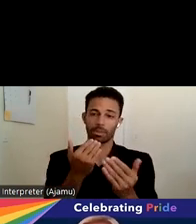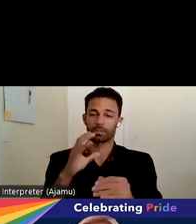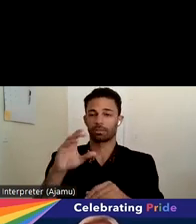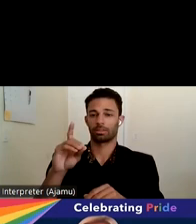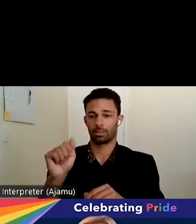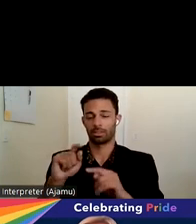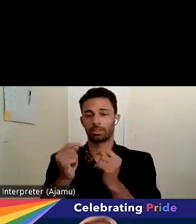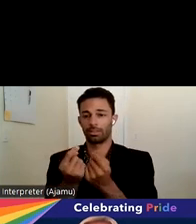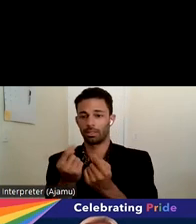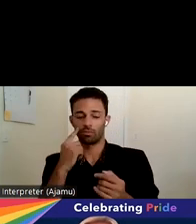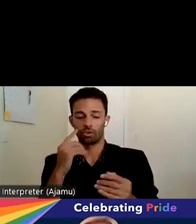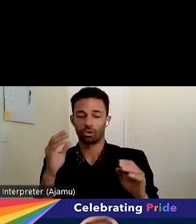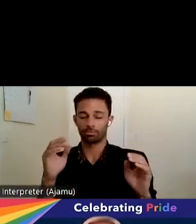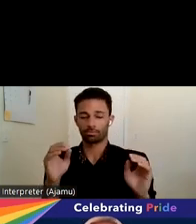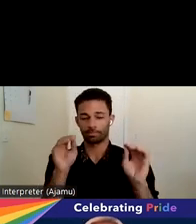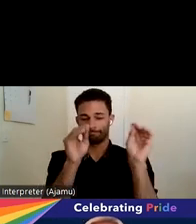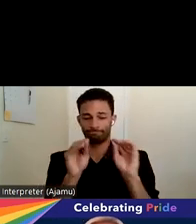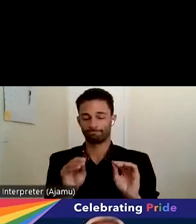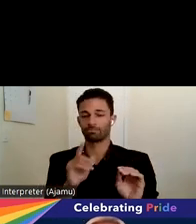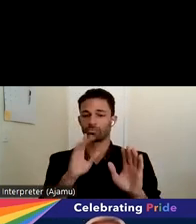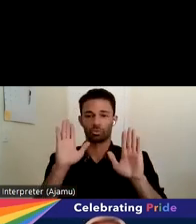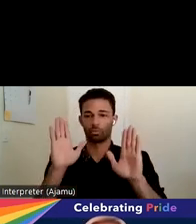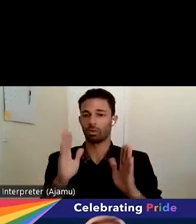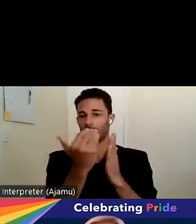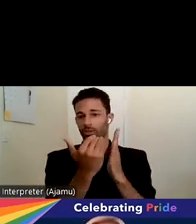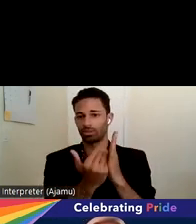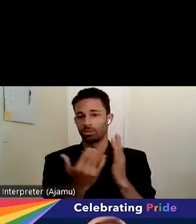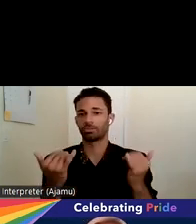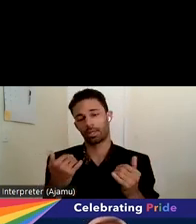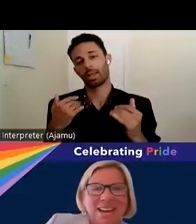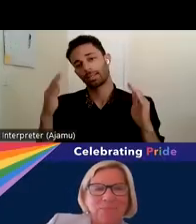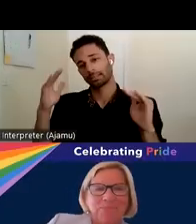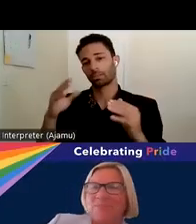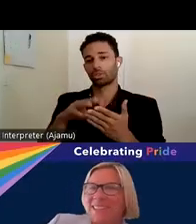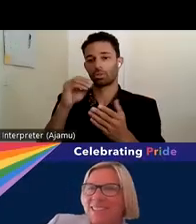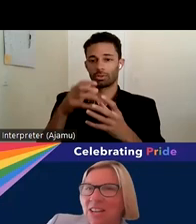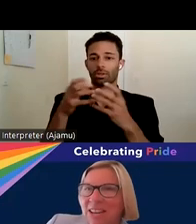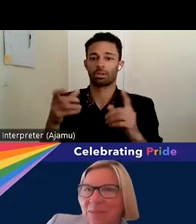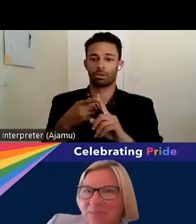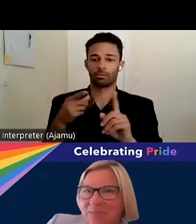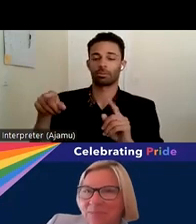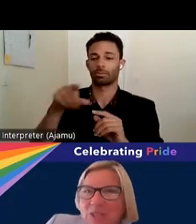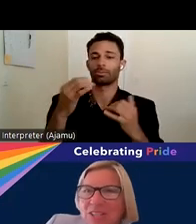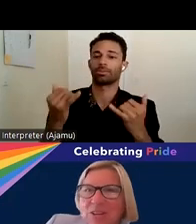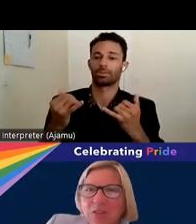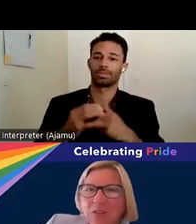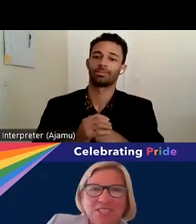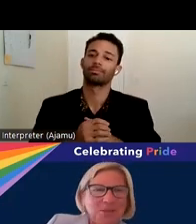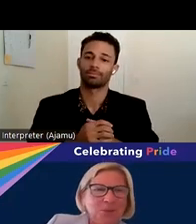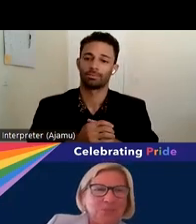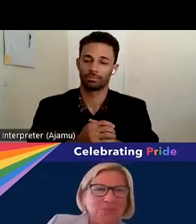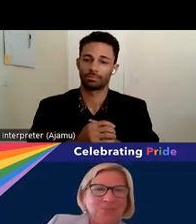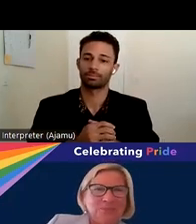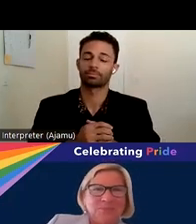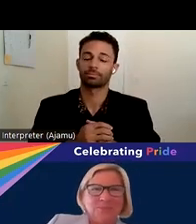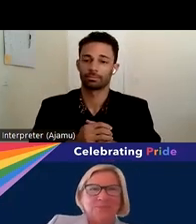for putting together such a great agenda. I expect to learn a lot from all of you today. Tanya, turning it over